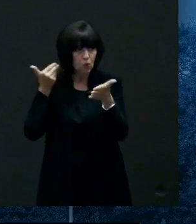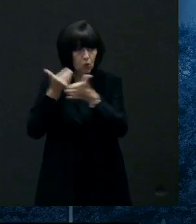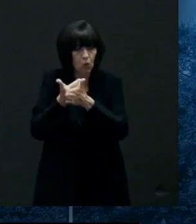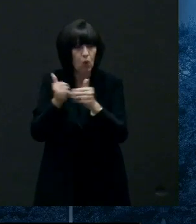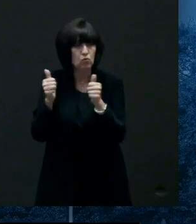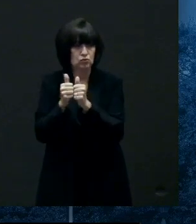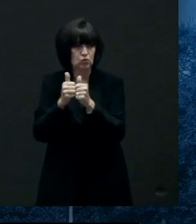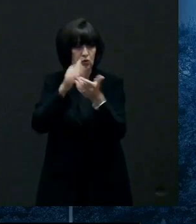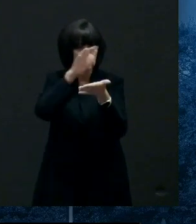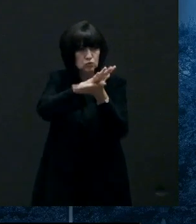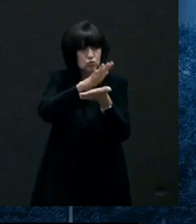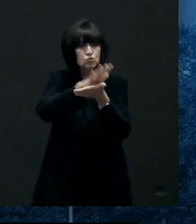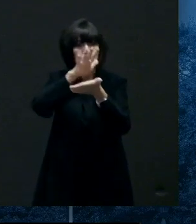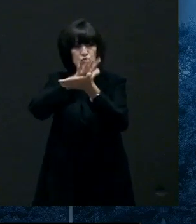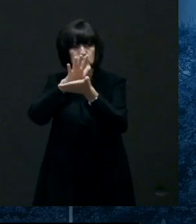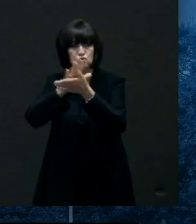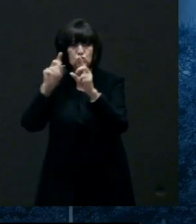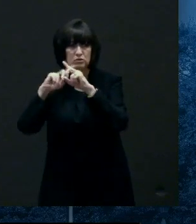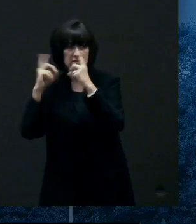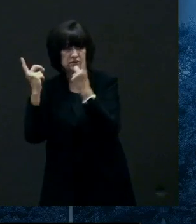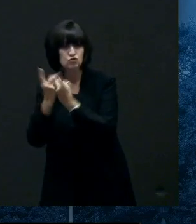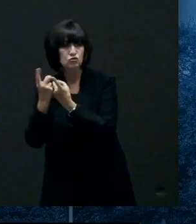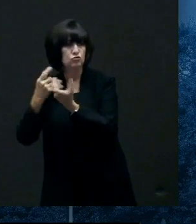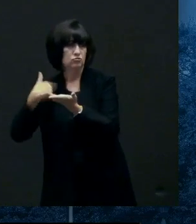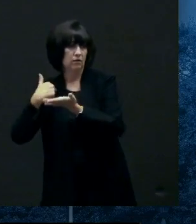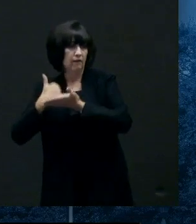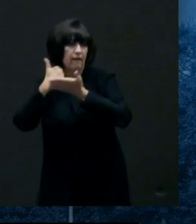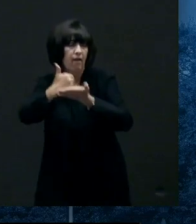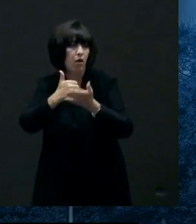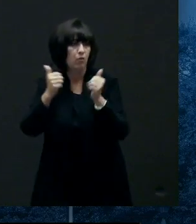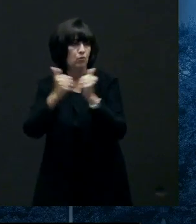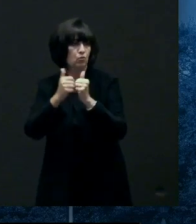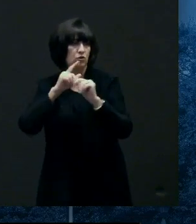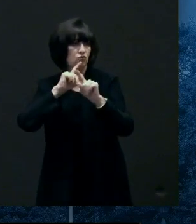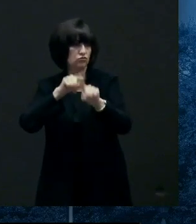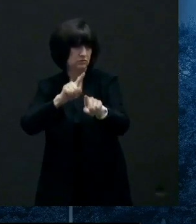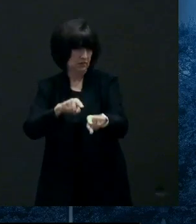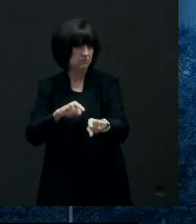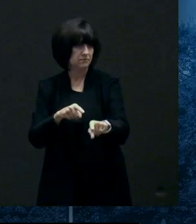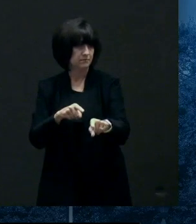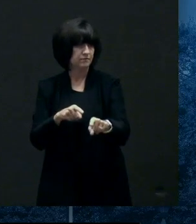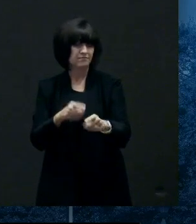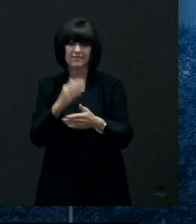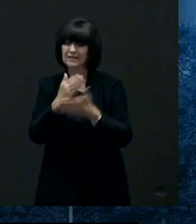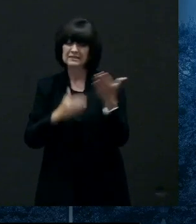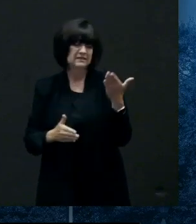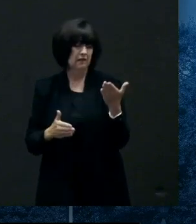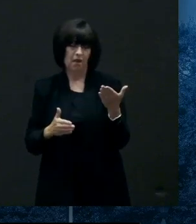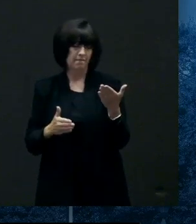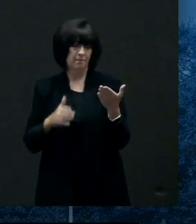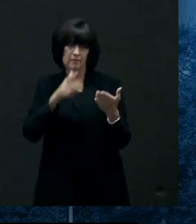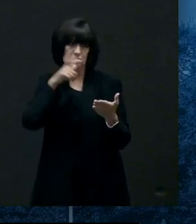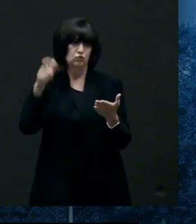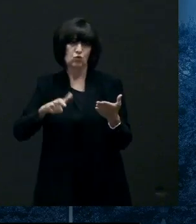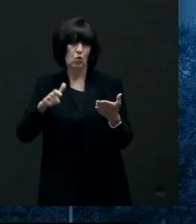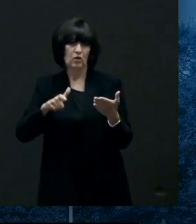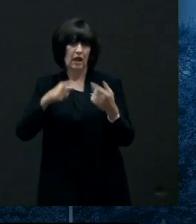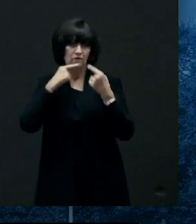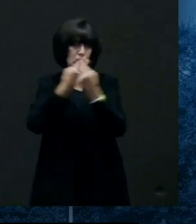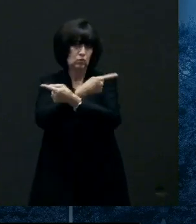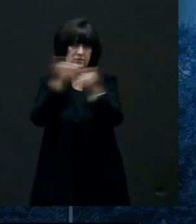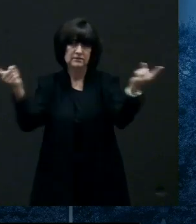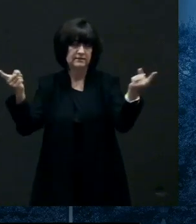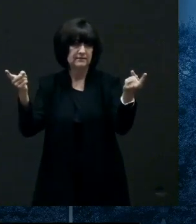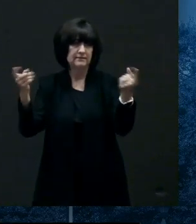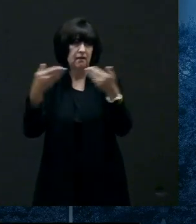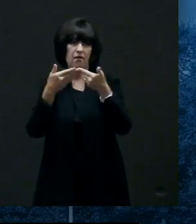responding um there may be times when there's really no need for the public to know for example if a person was positive but